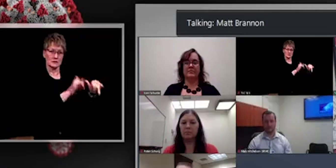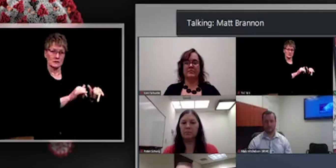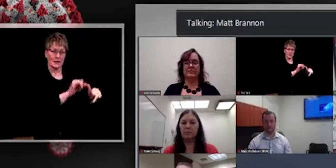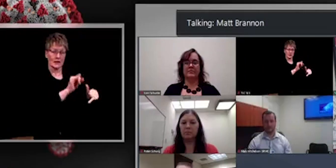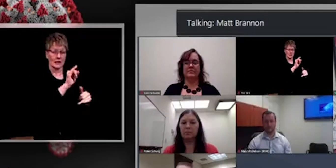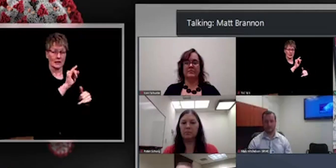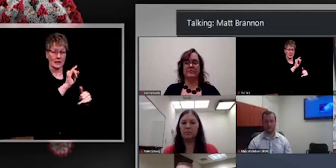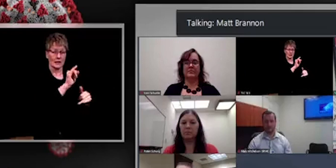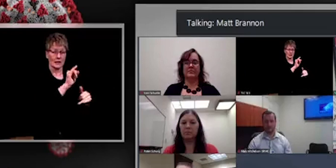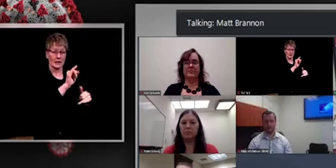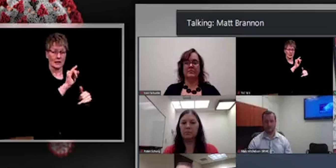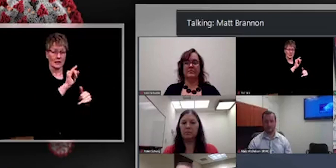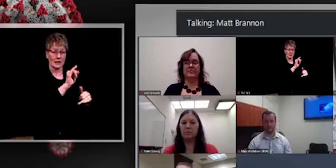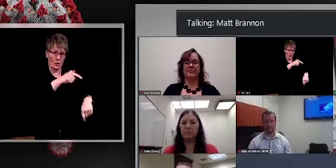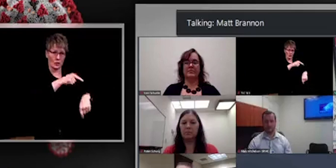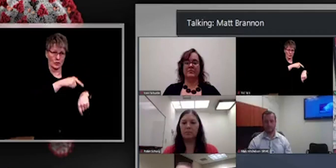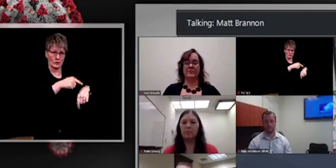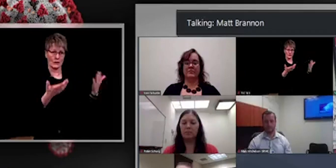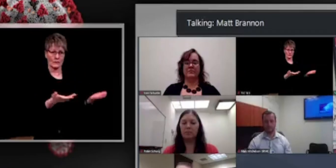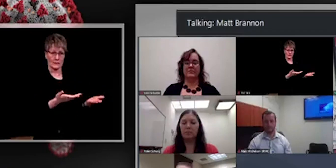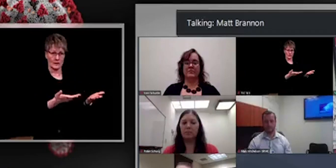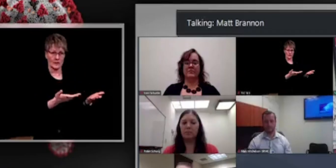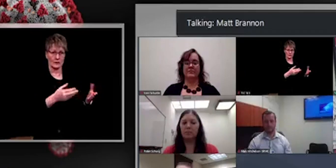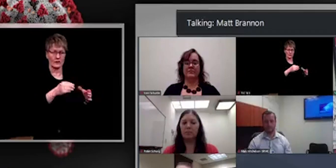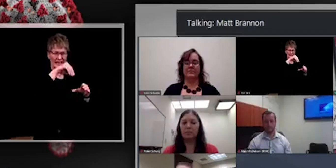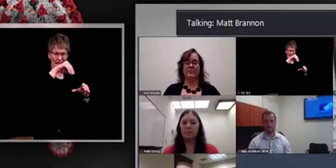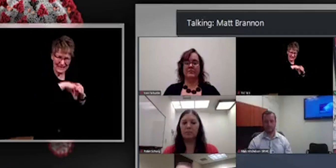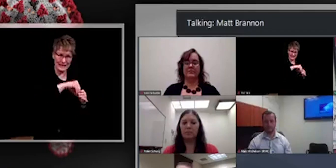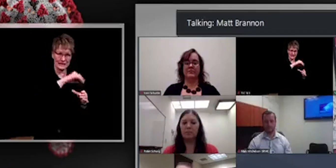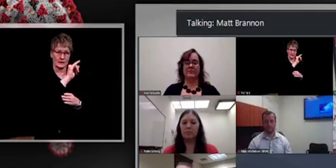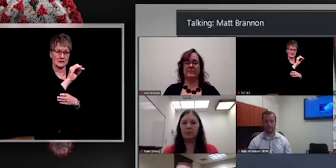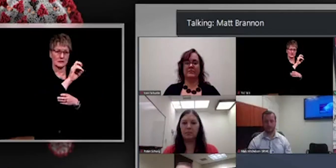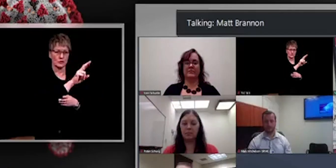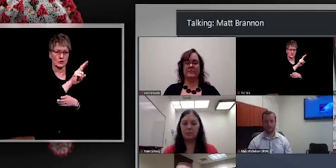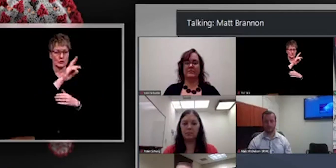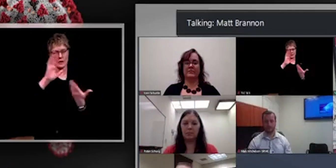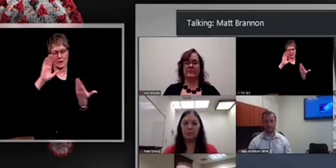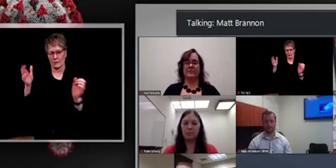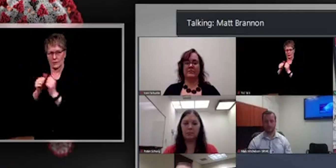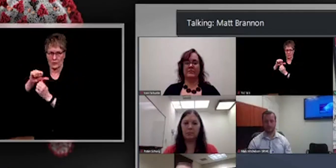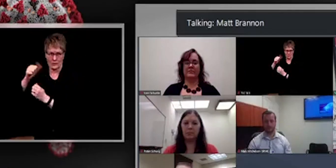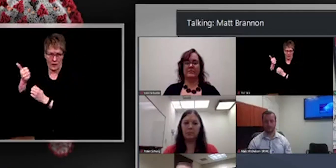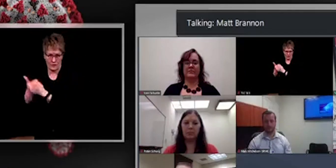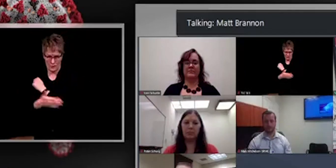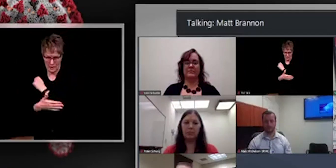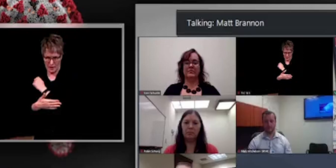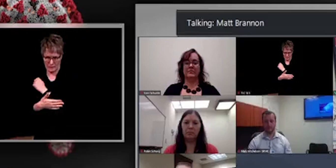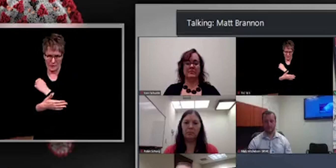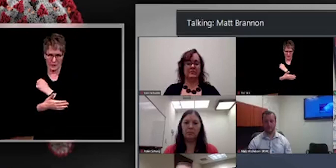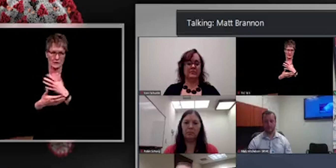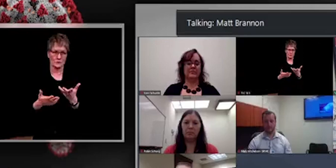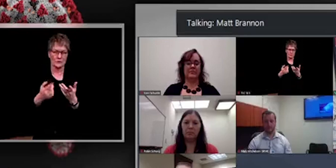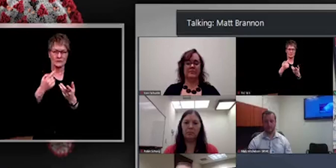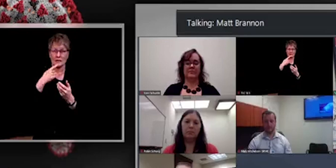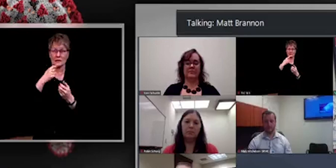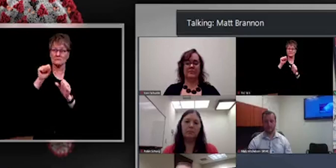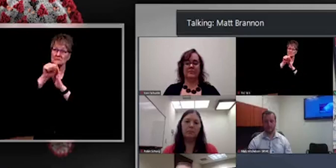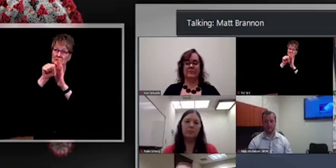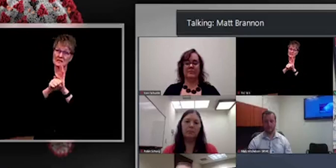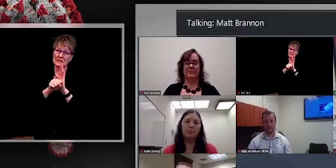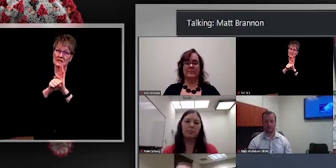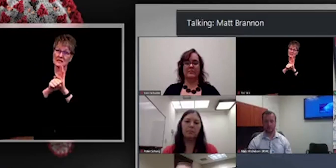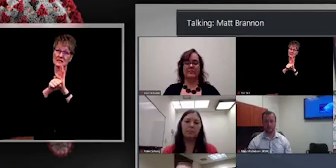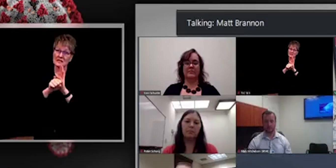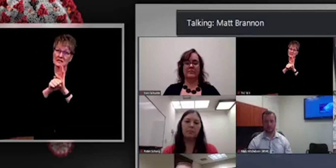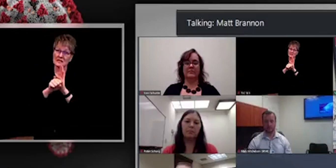they tend to spend longer amounts of time in the hospital for the ICU. It was, you know, the average was about 10 days statewide. And in Shasta County, it said it's 17.